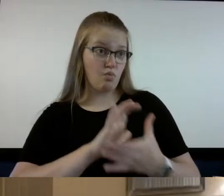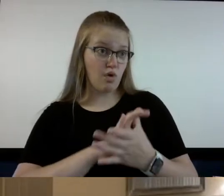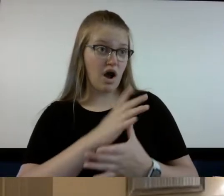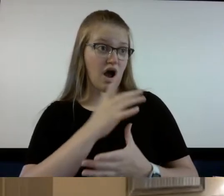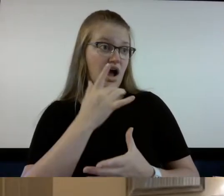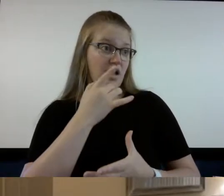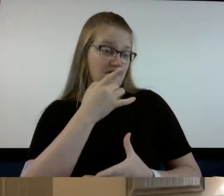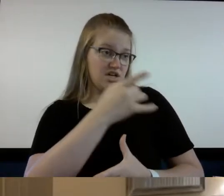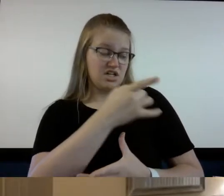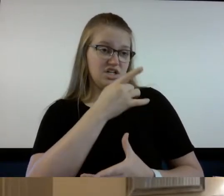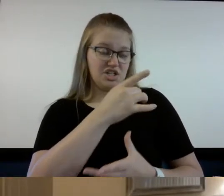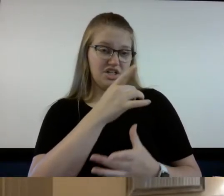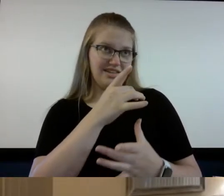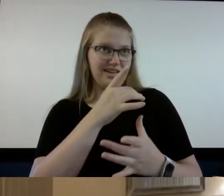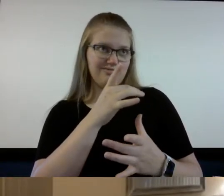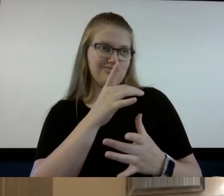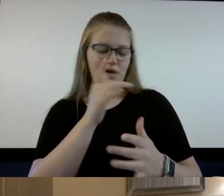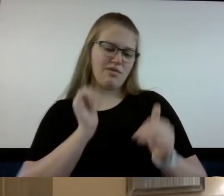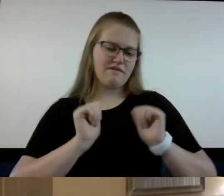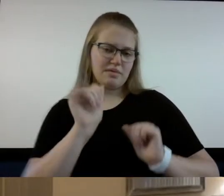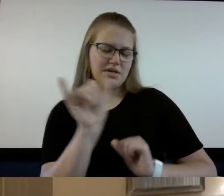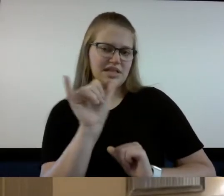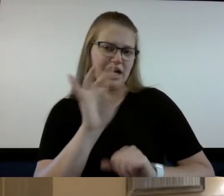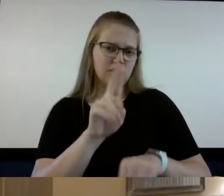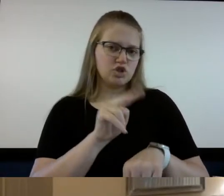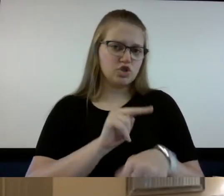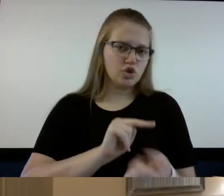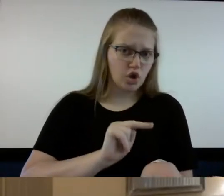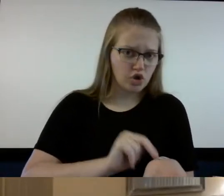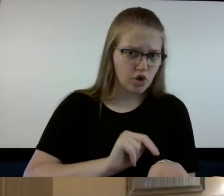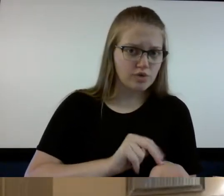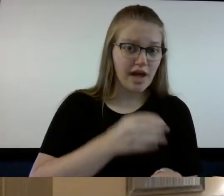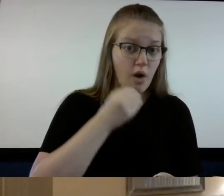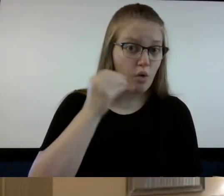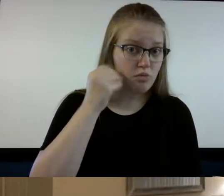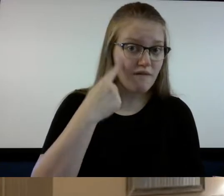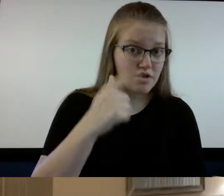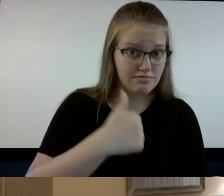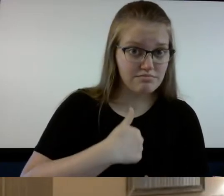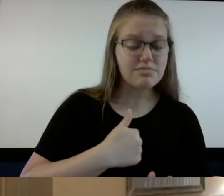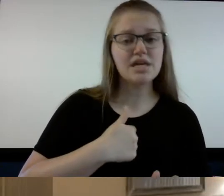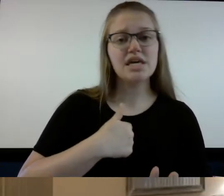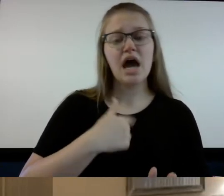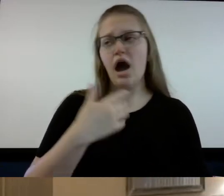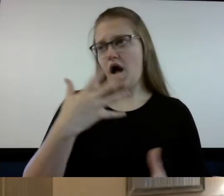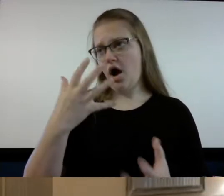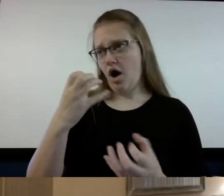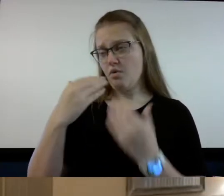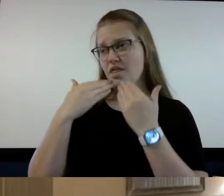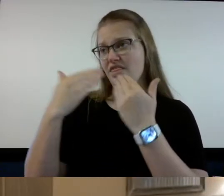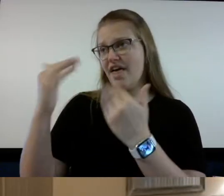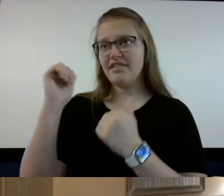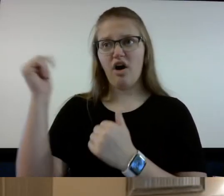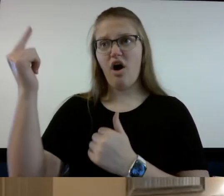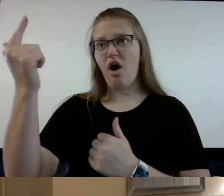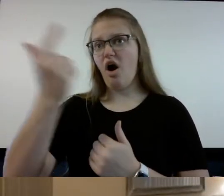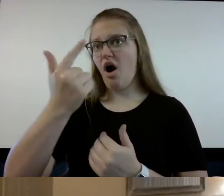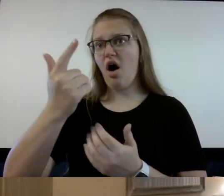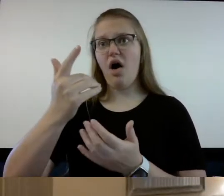a nurse at home I want to thank all the medical staff that is putting their life on the line but uh